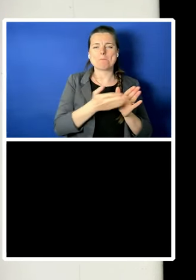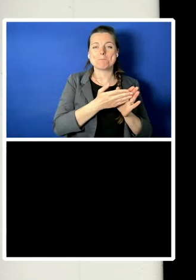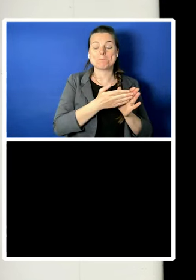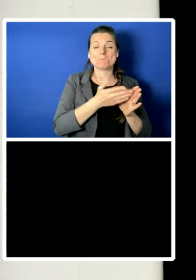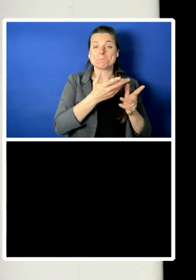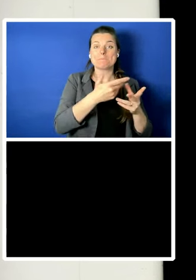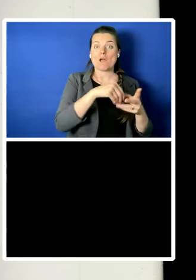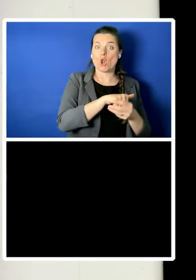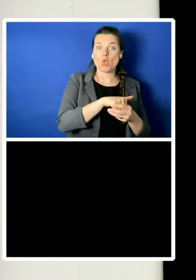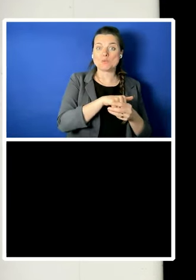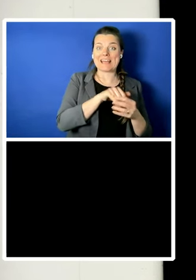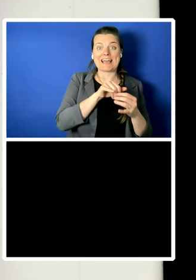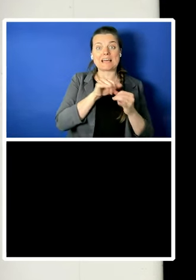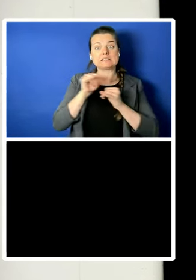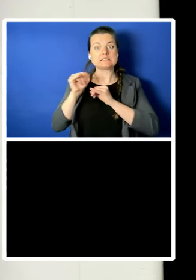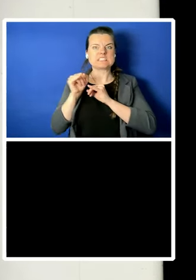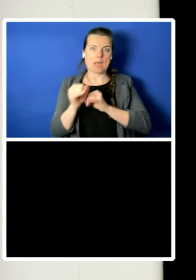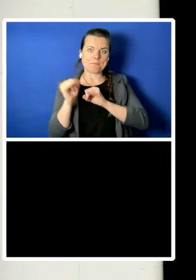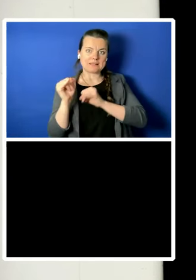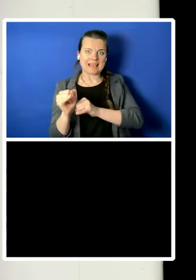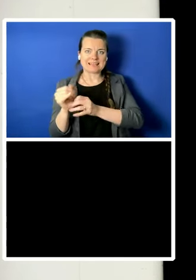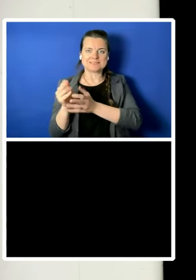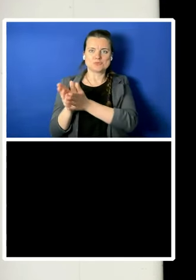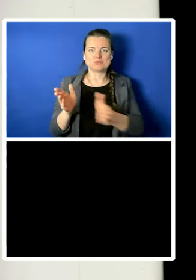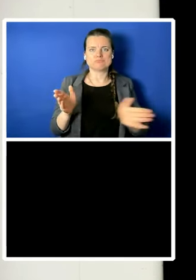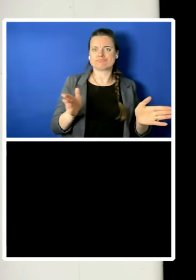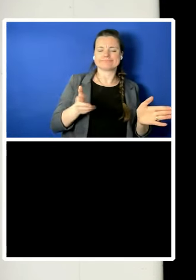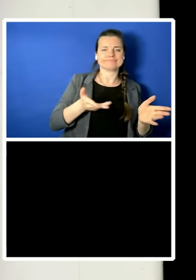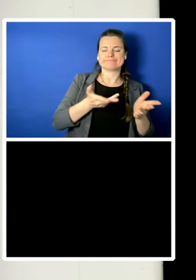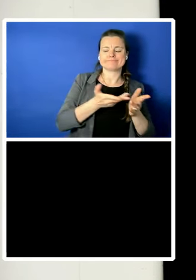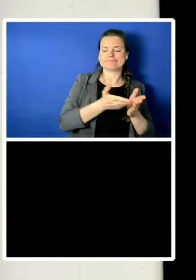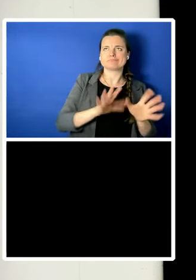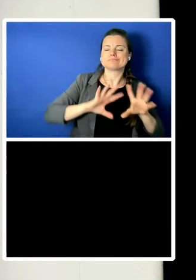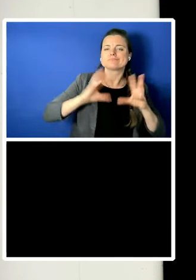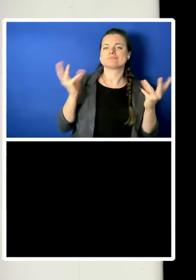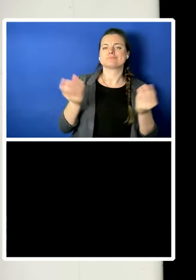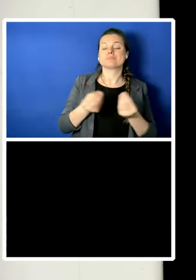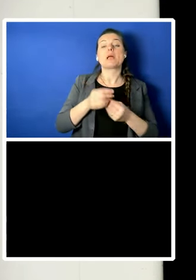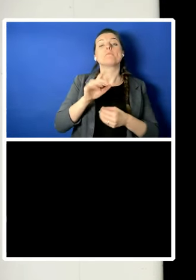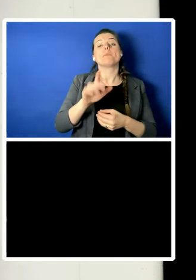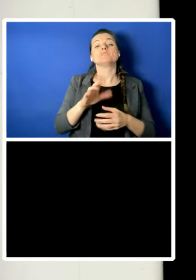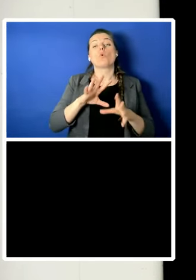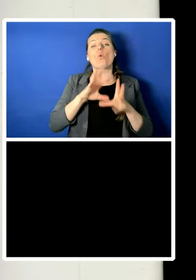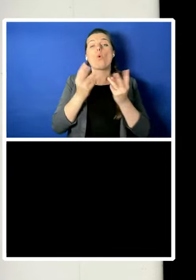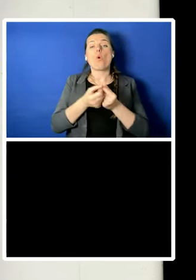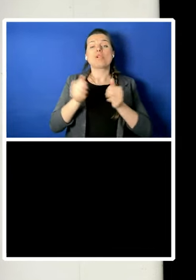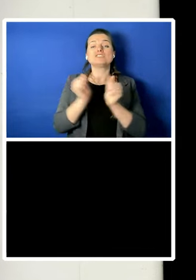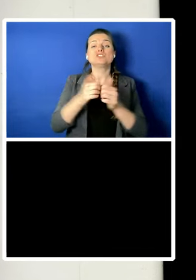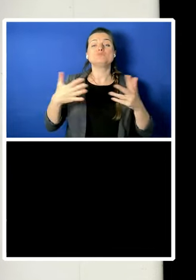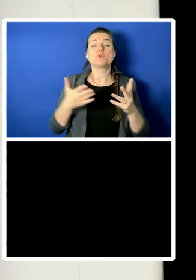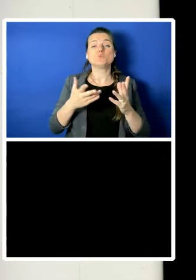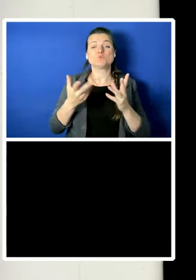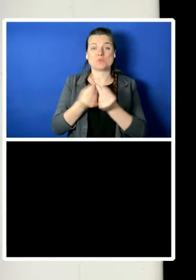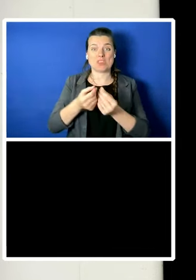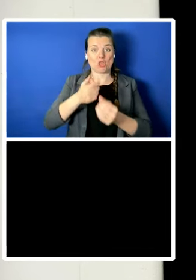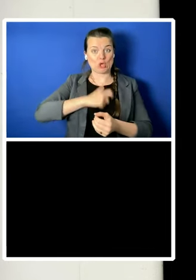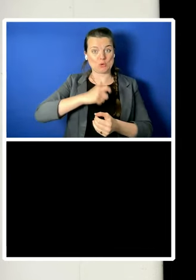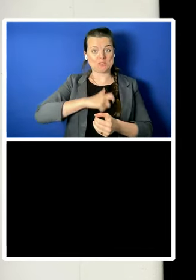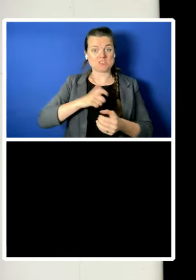all human disputes are ultimately resolved by violence,